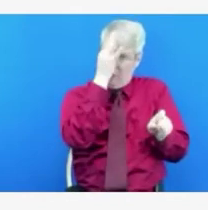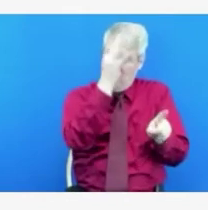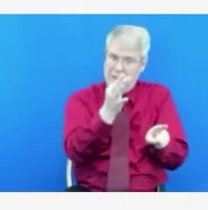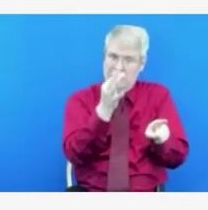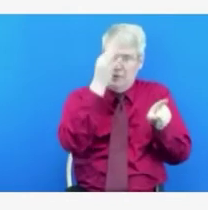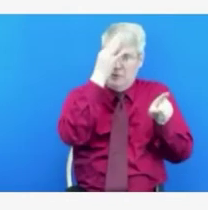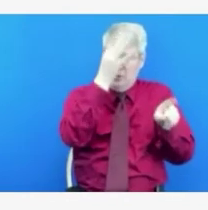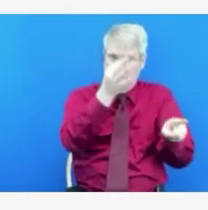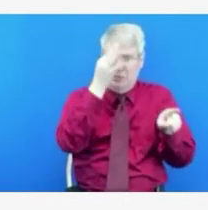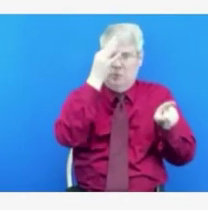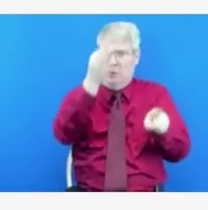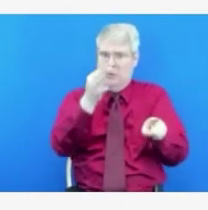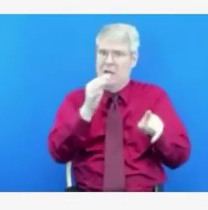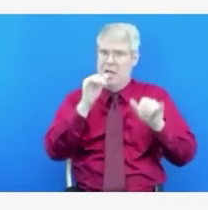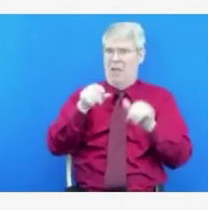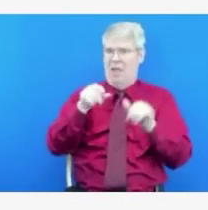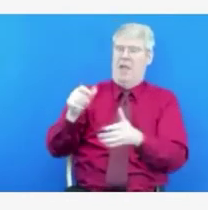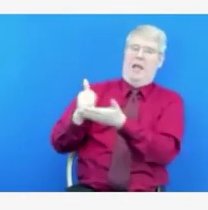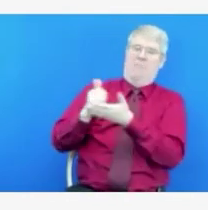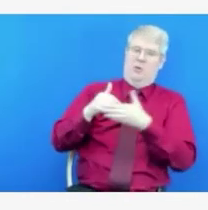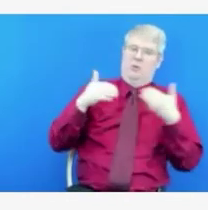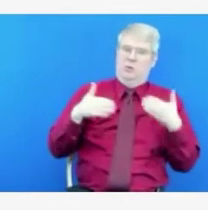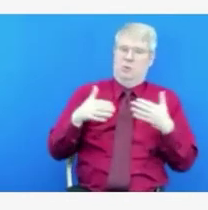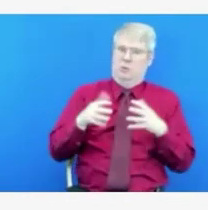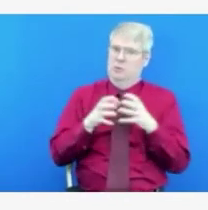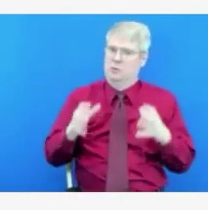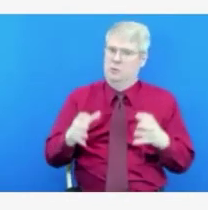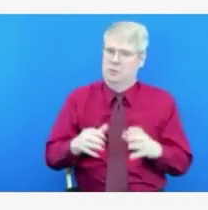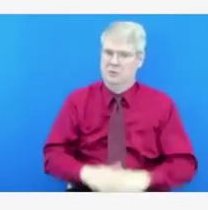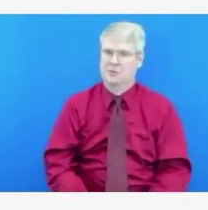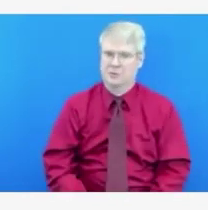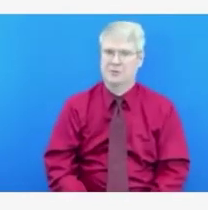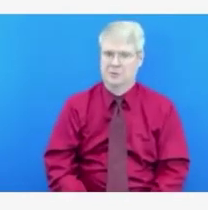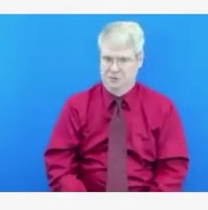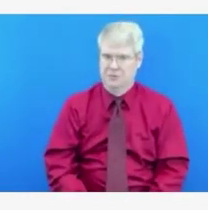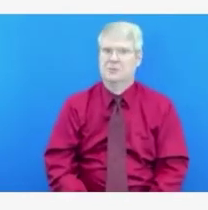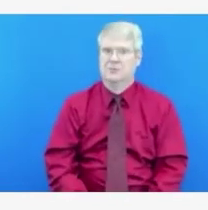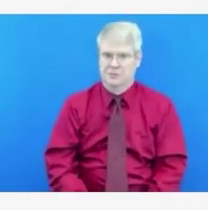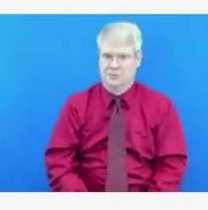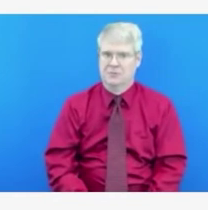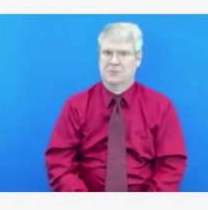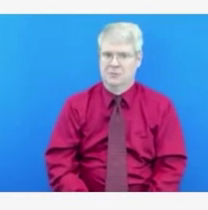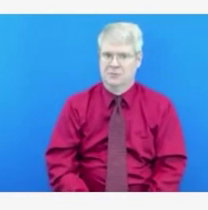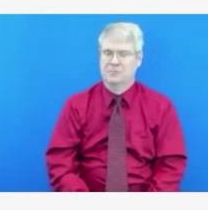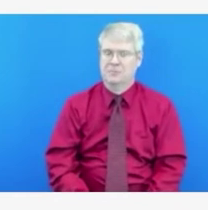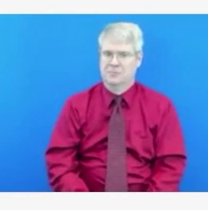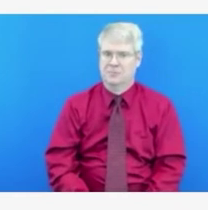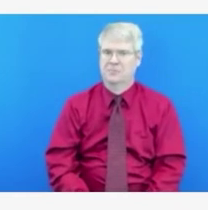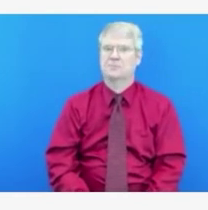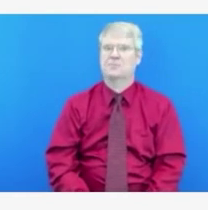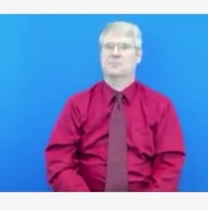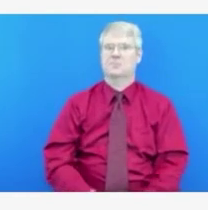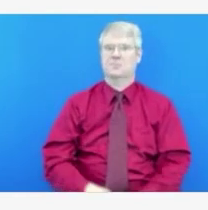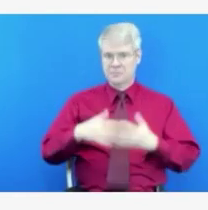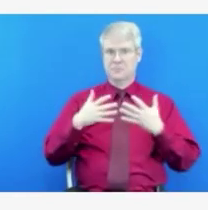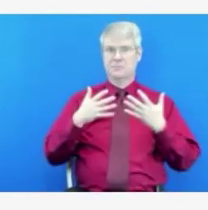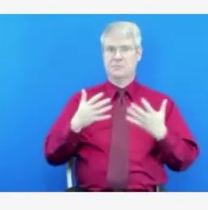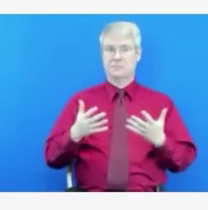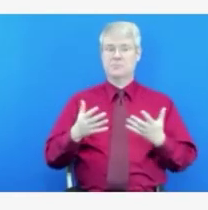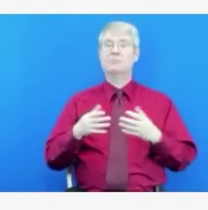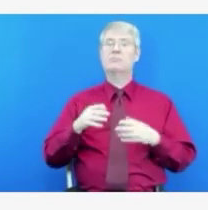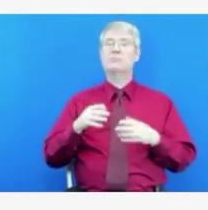an increase in the use there. The governor's program has